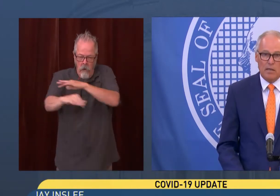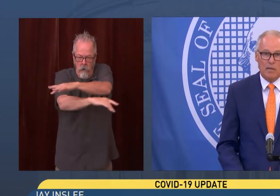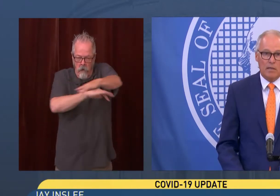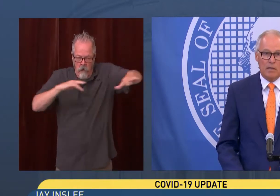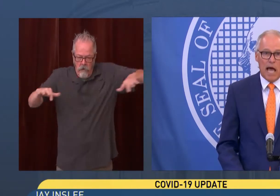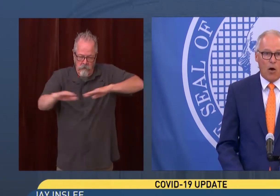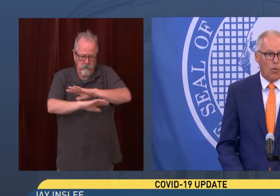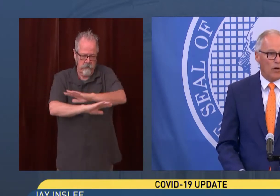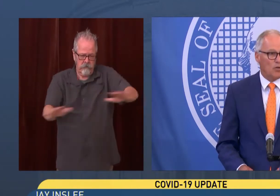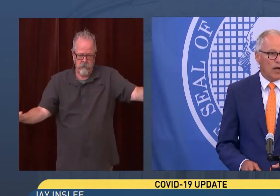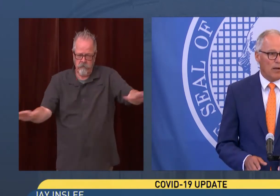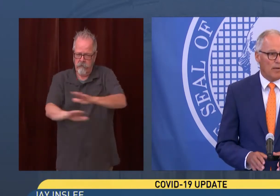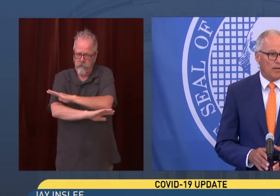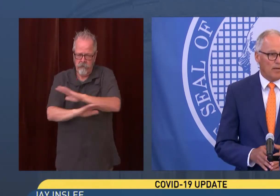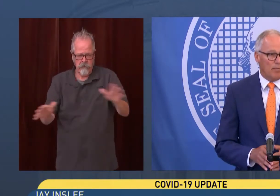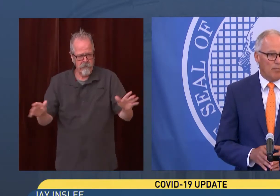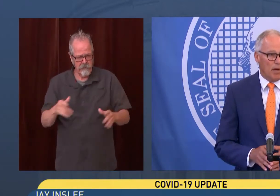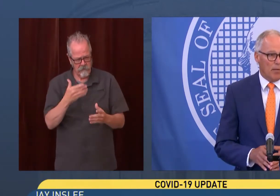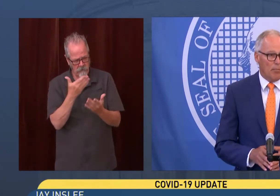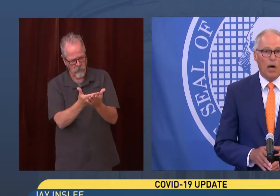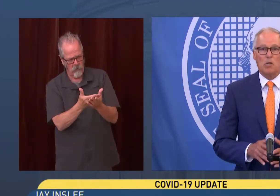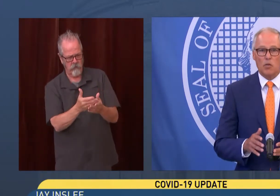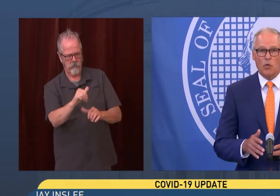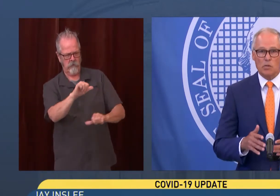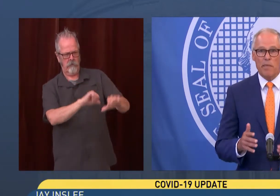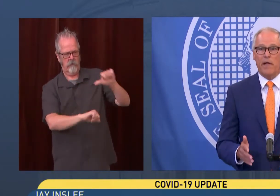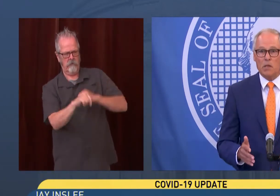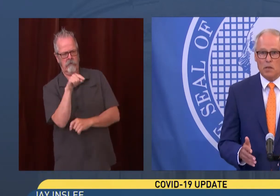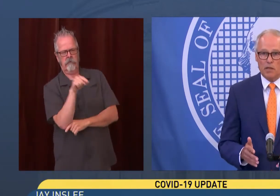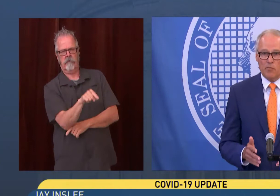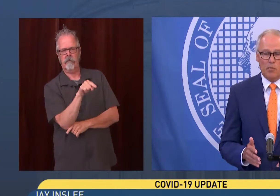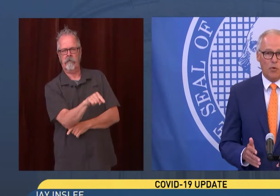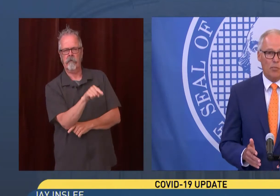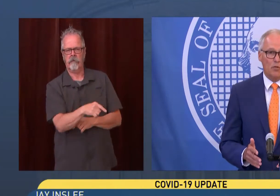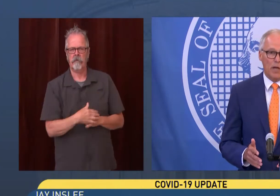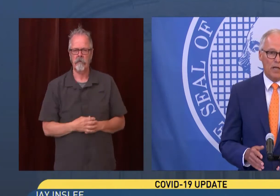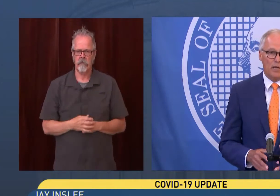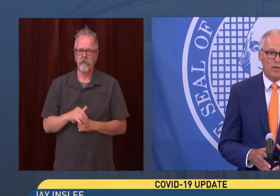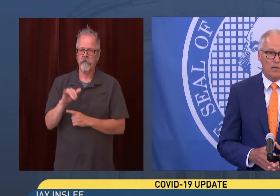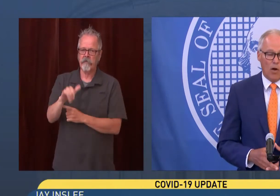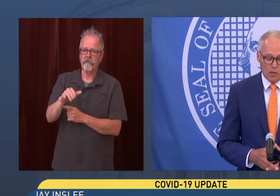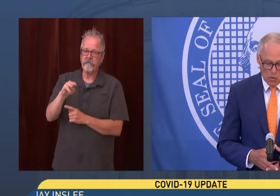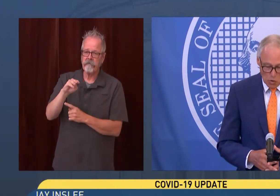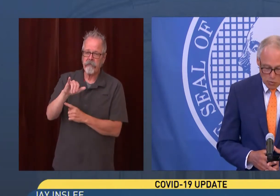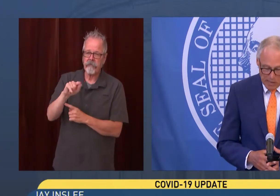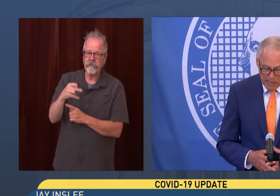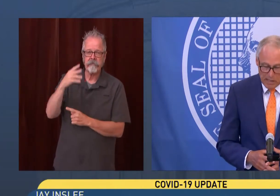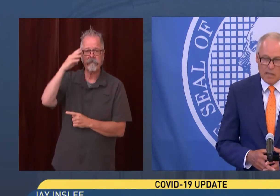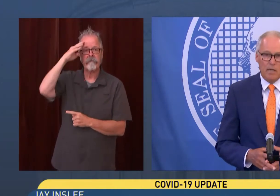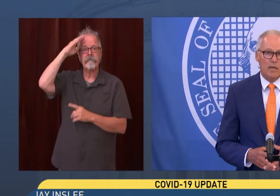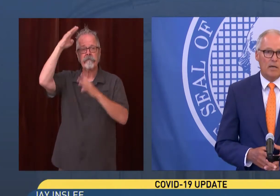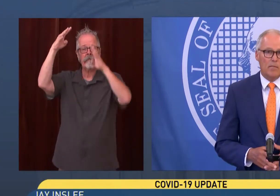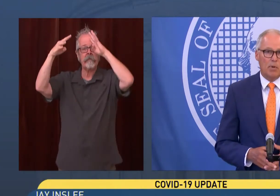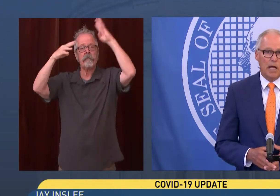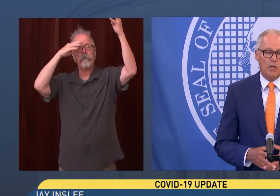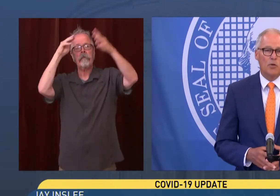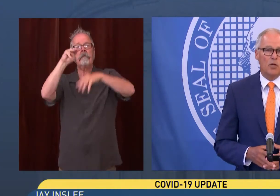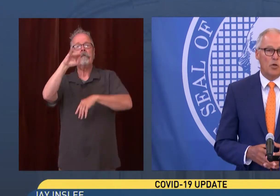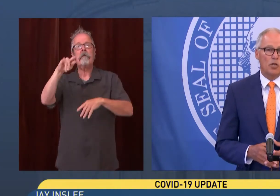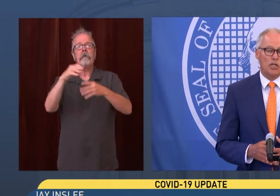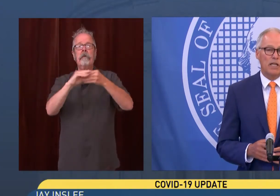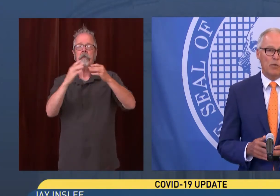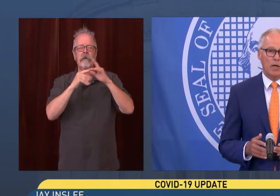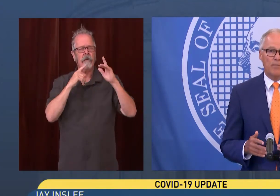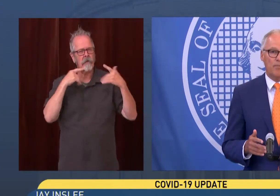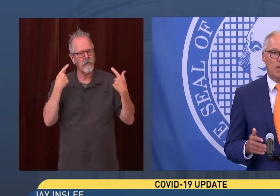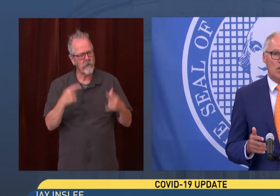Now, we are trying to bust those myths that have been perpetrated on social media, but I do